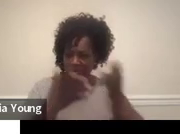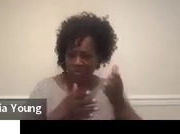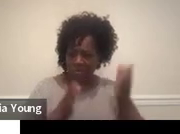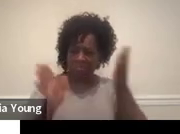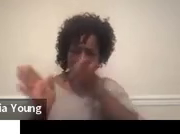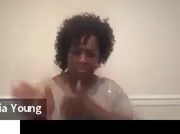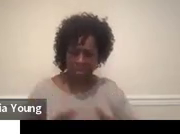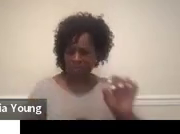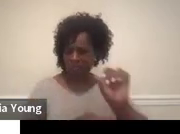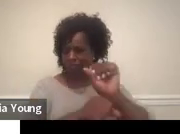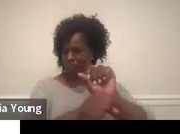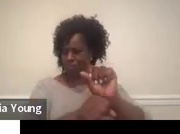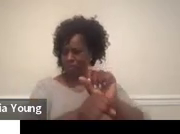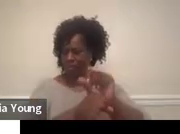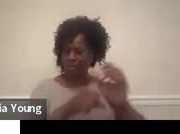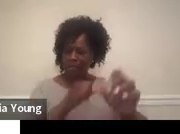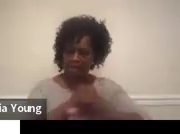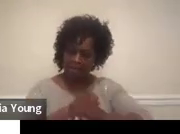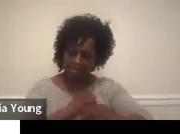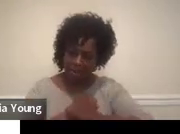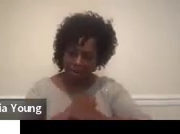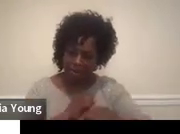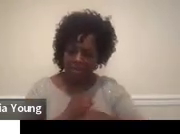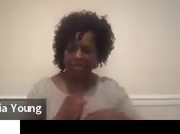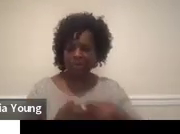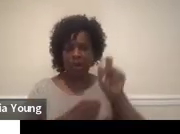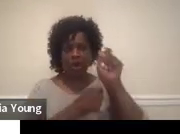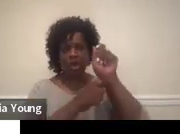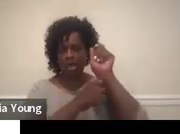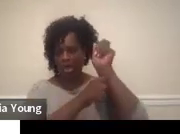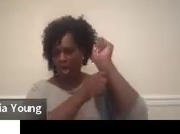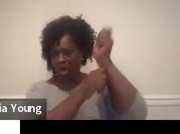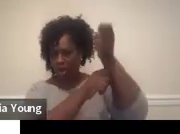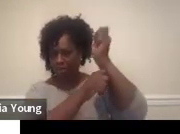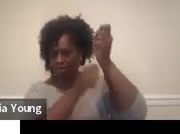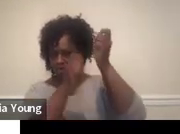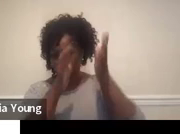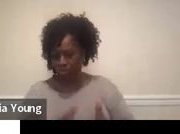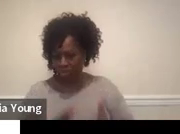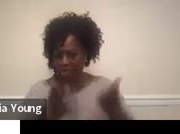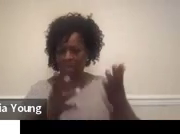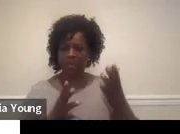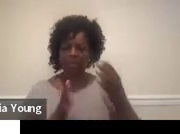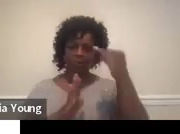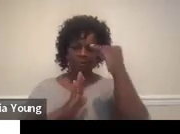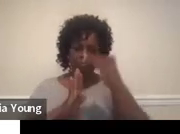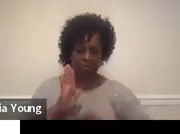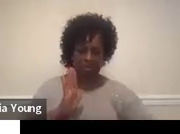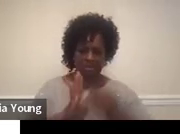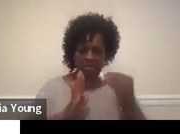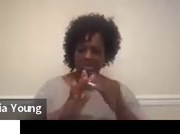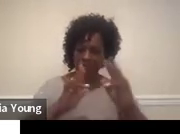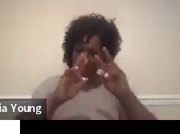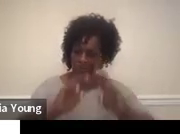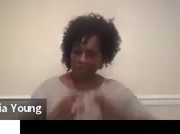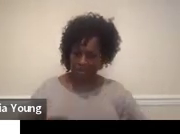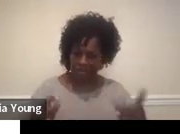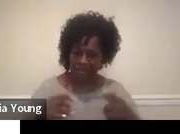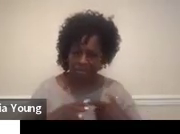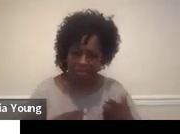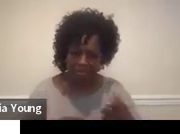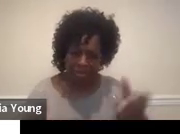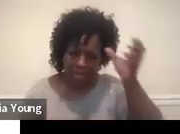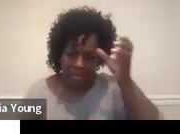for working in marketing or carpentry, Dan will write informative essays to examine complex concepts